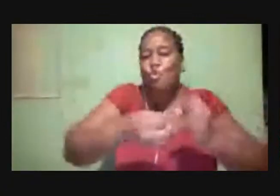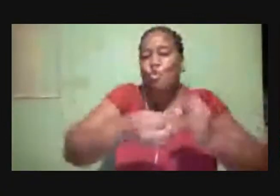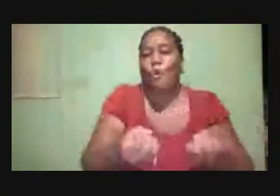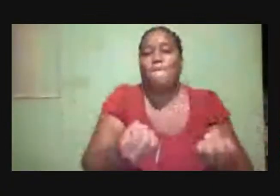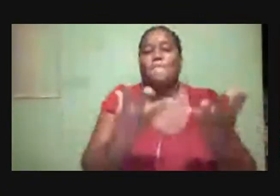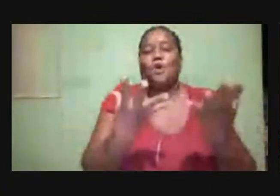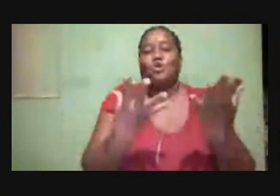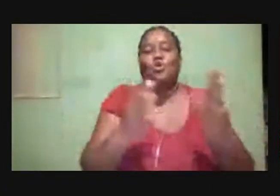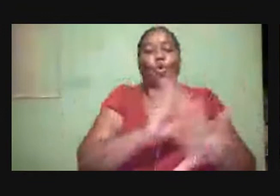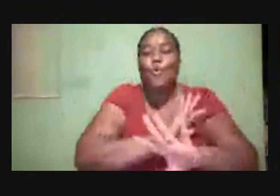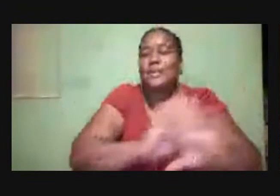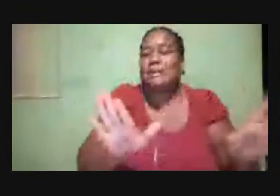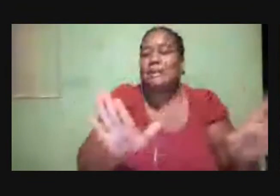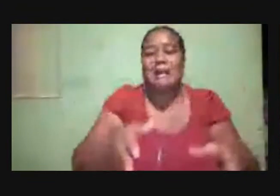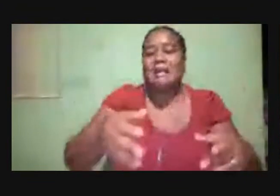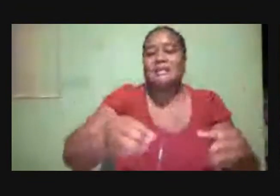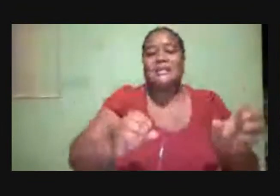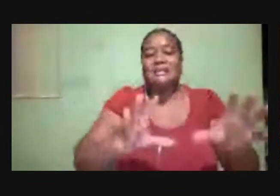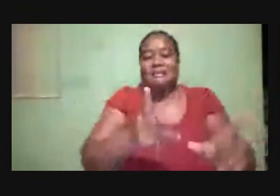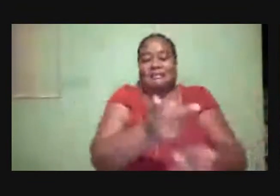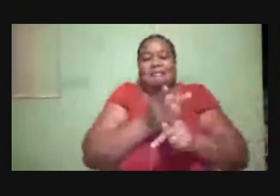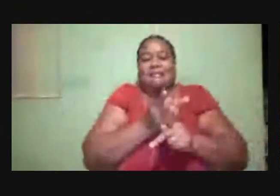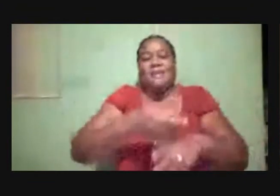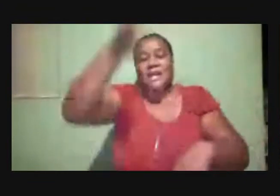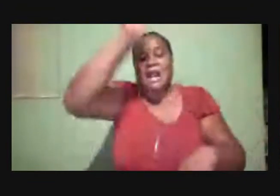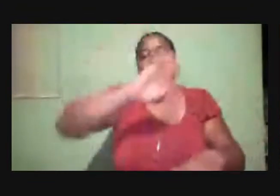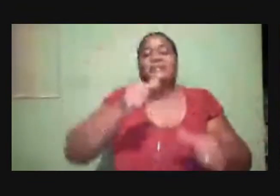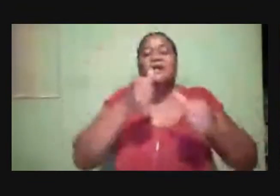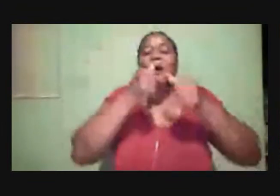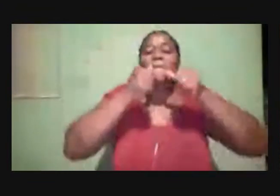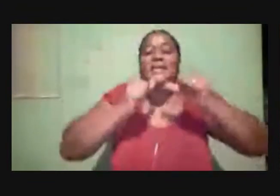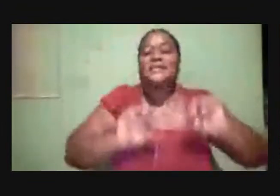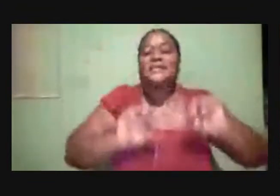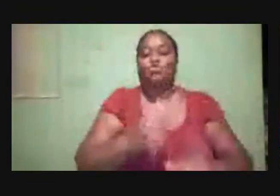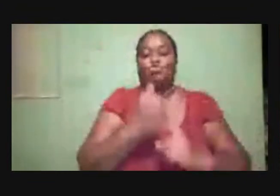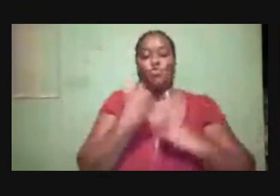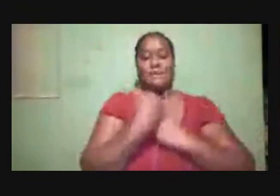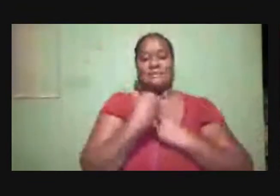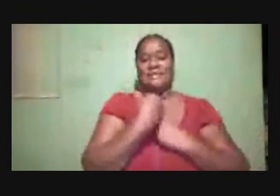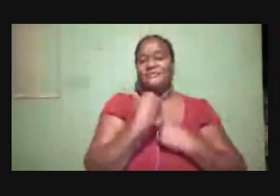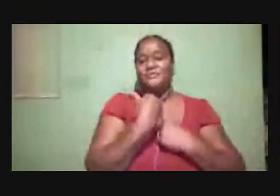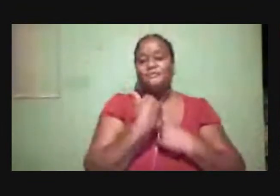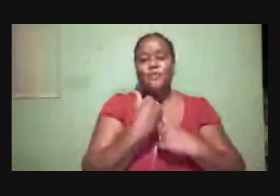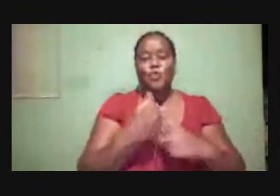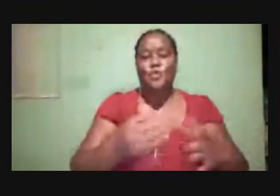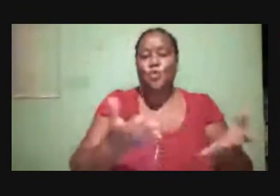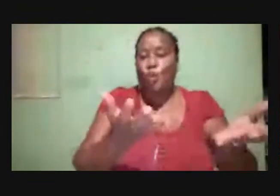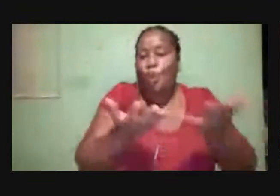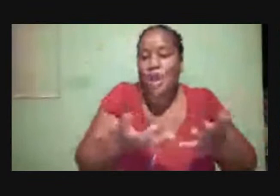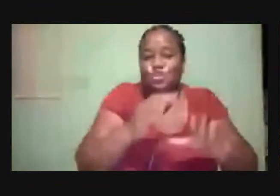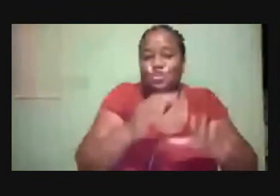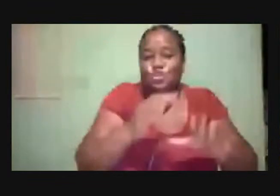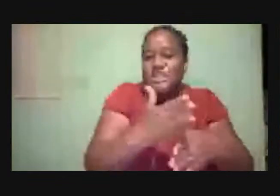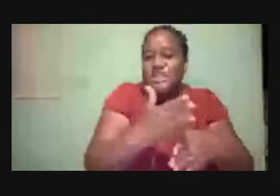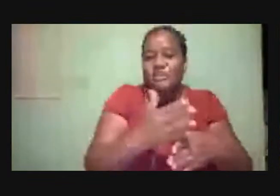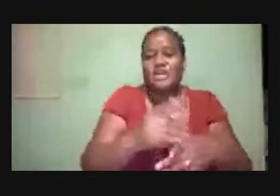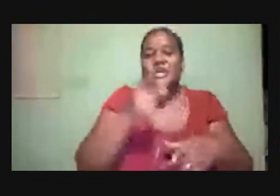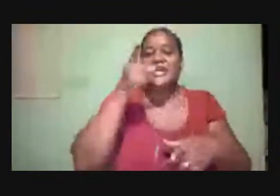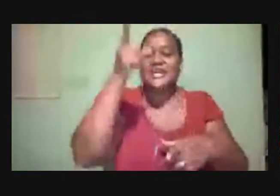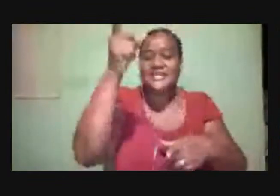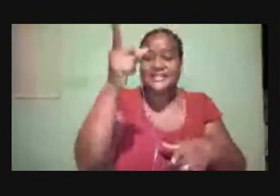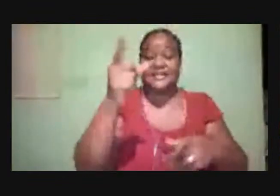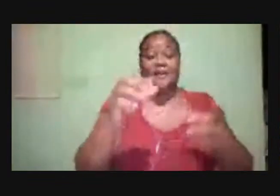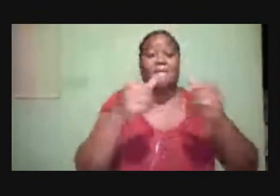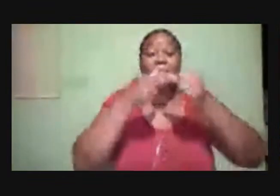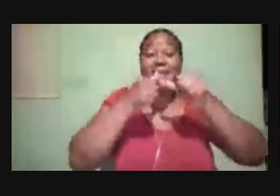keep God's blessing to ourselves. But I want to tell you more about this blessing. Because I have good gifts for you.